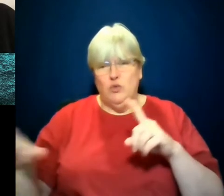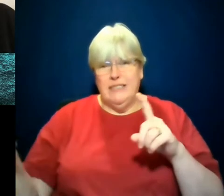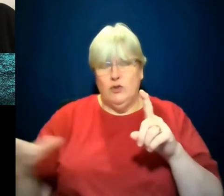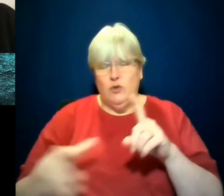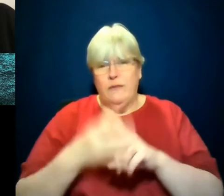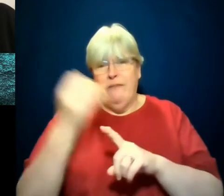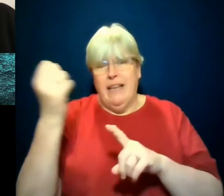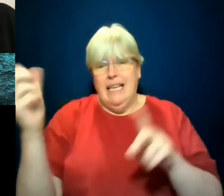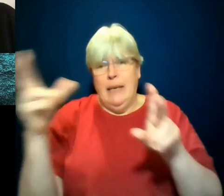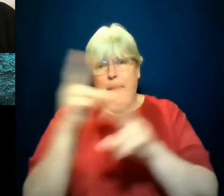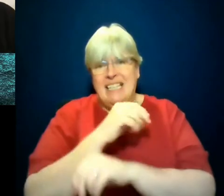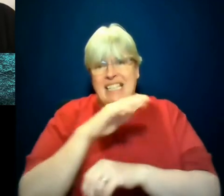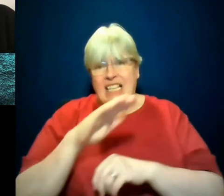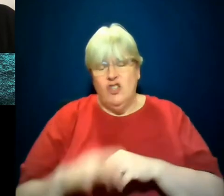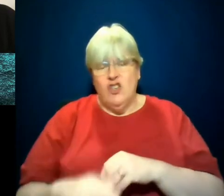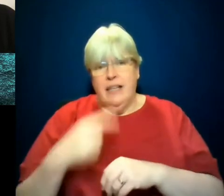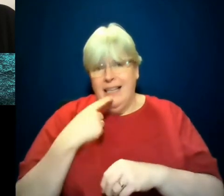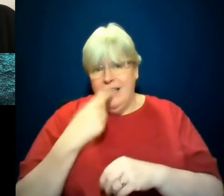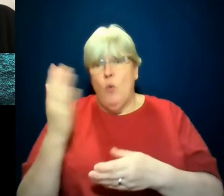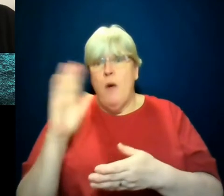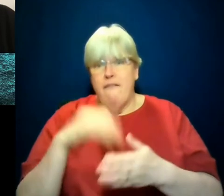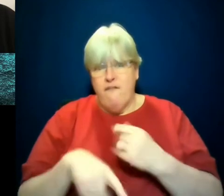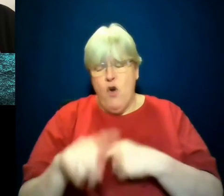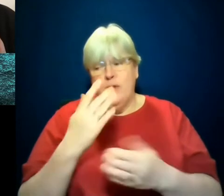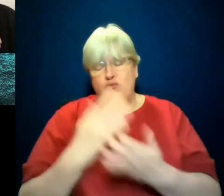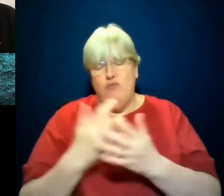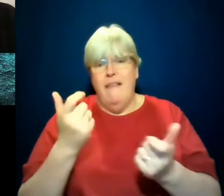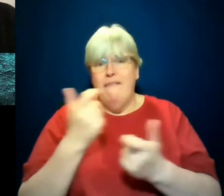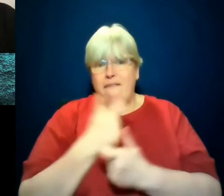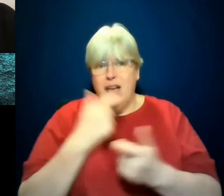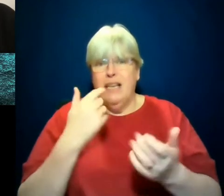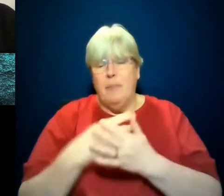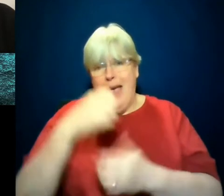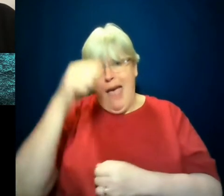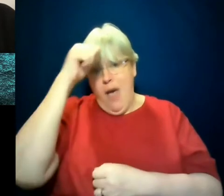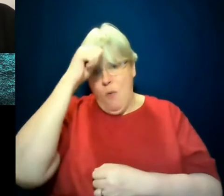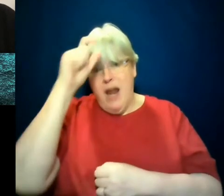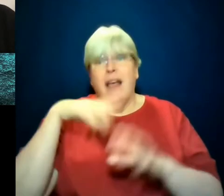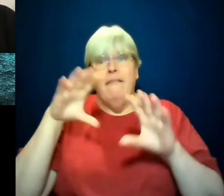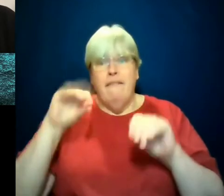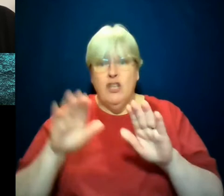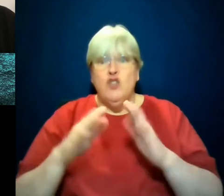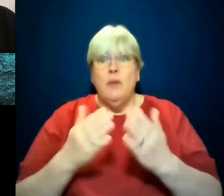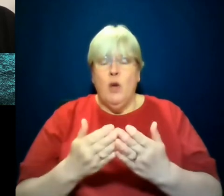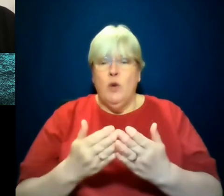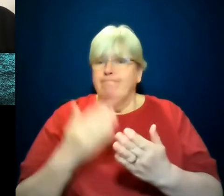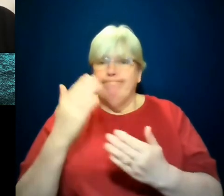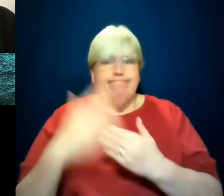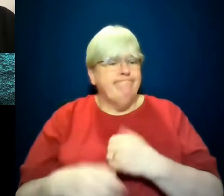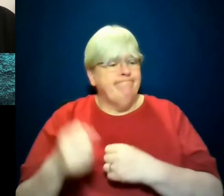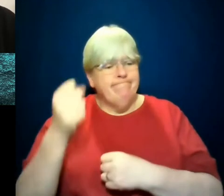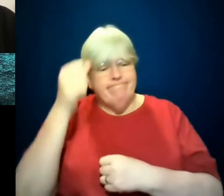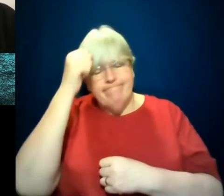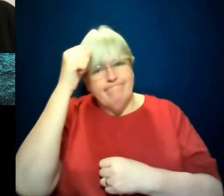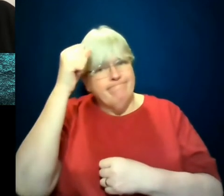where that came from. And what's so funny about being a writer is that you can finish a book not consciously knowing where